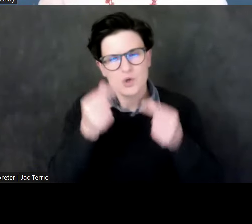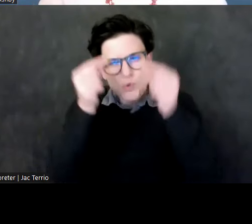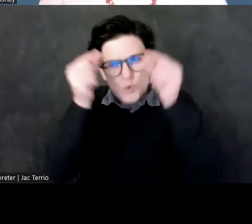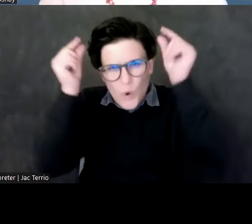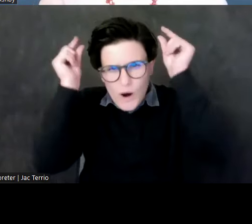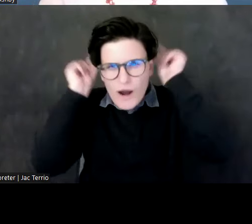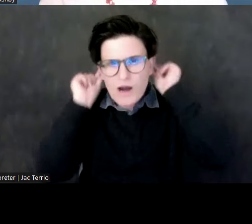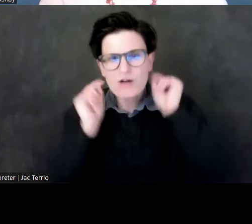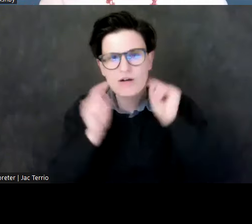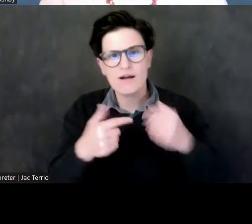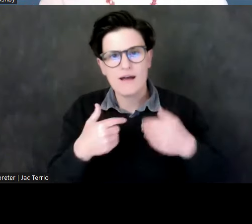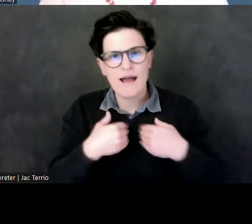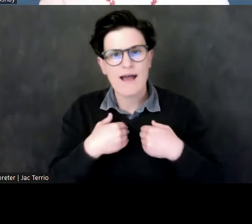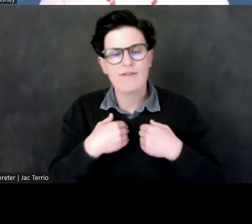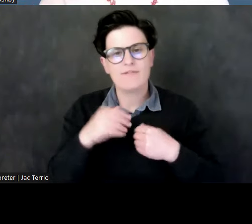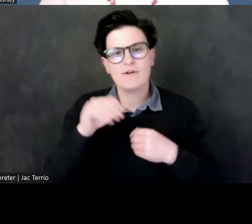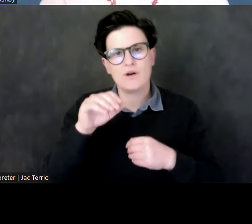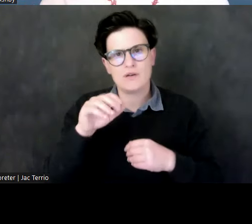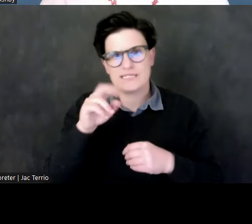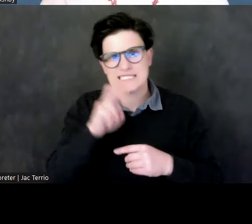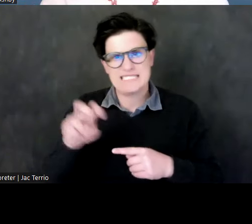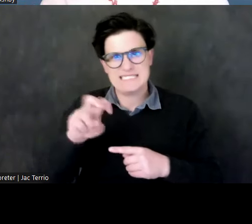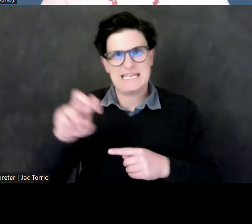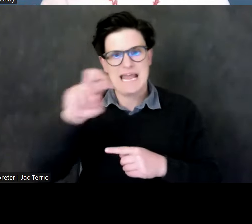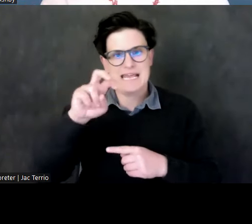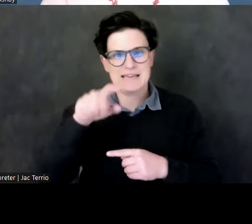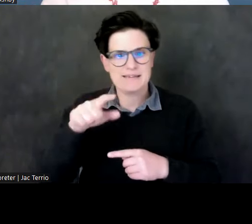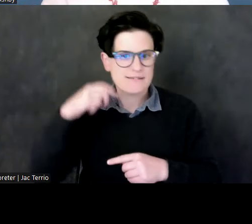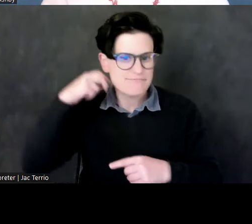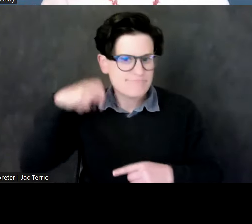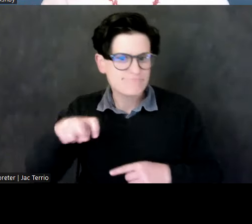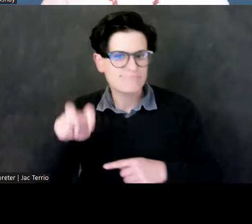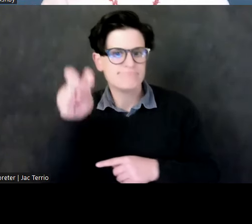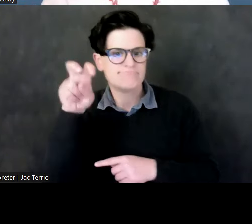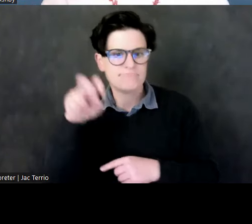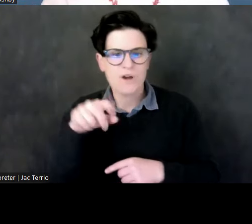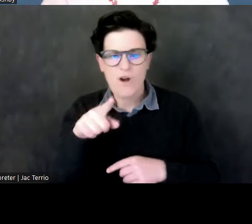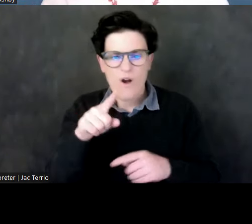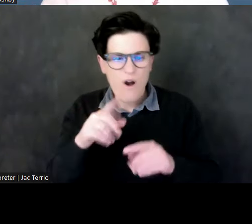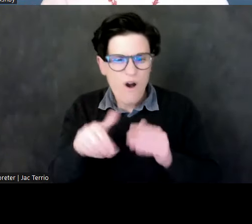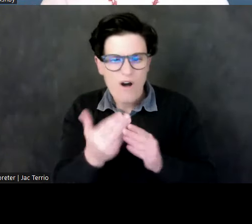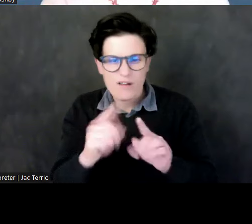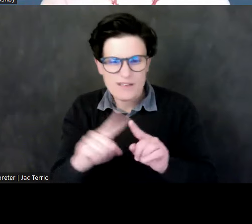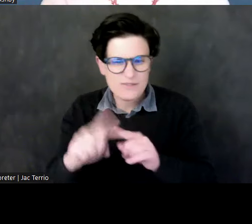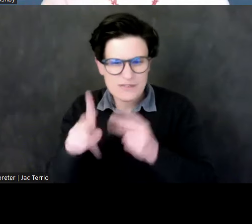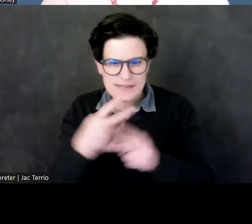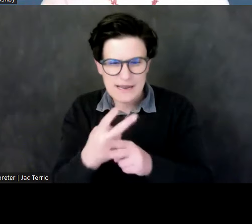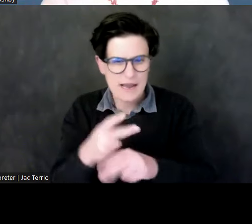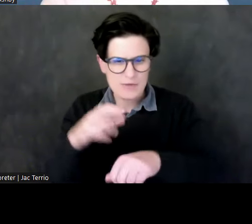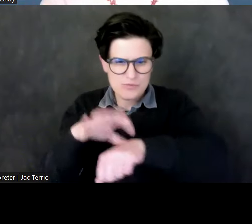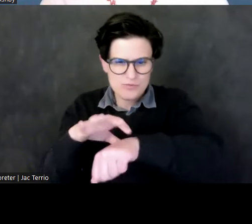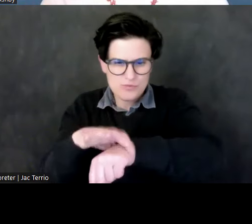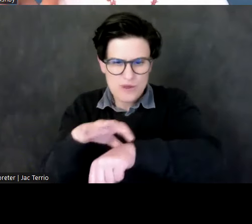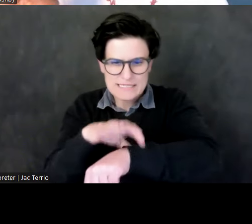cobra at her brow, all kinds of bracelets all the way up her arm. And I